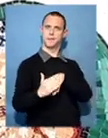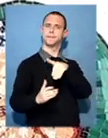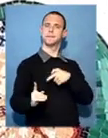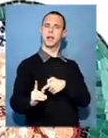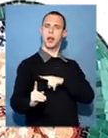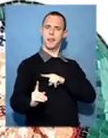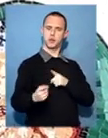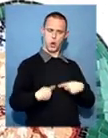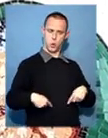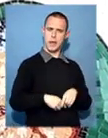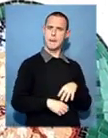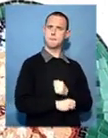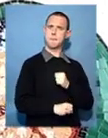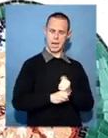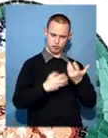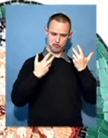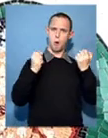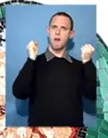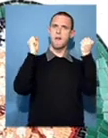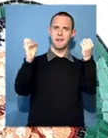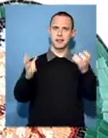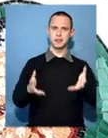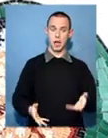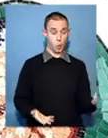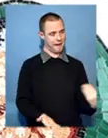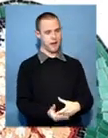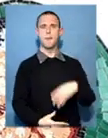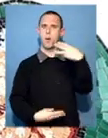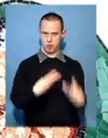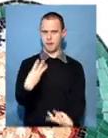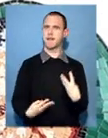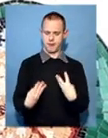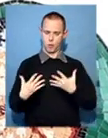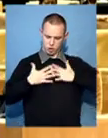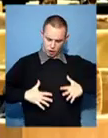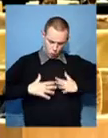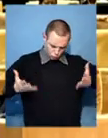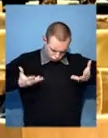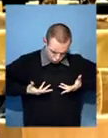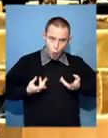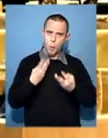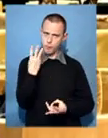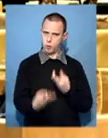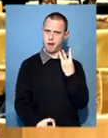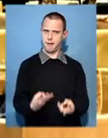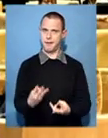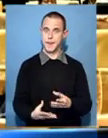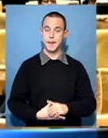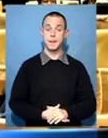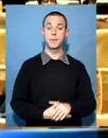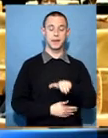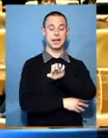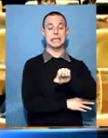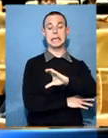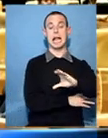therefore we had to dress like that and to make that statement that we had come to work in this legislature. In the